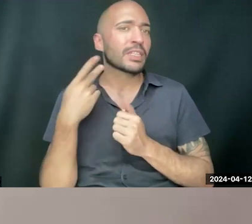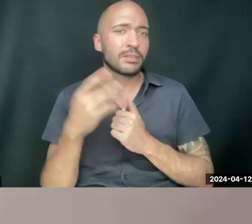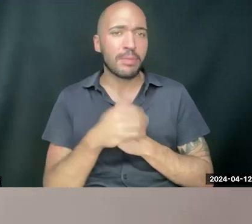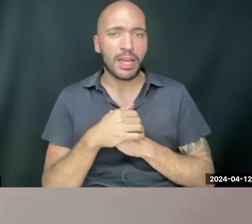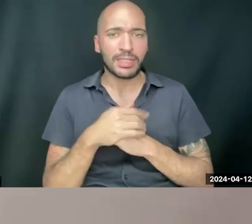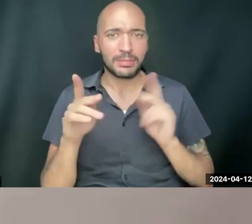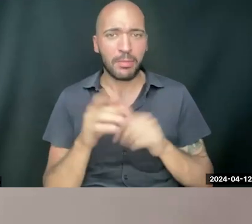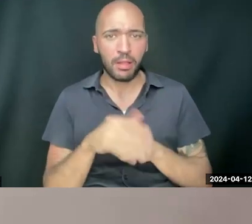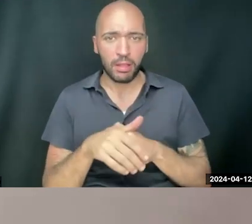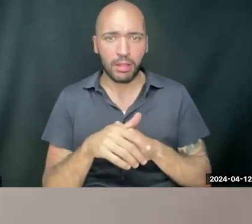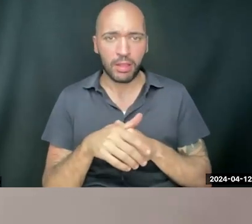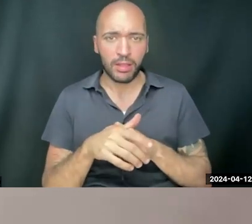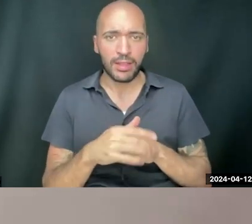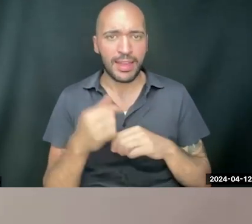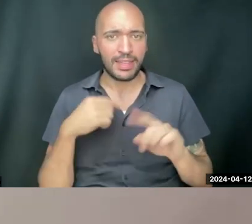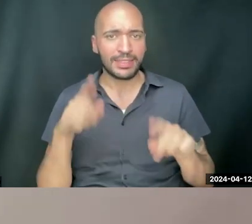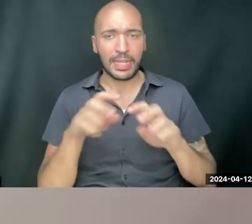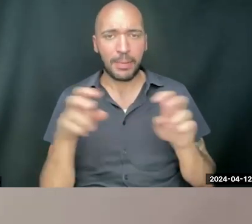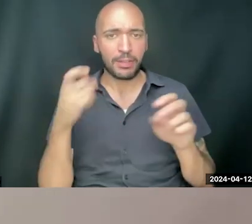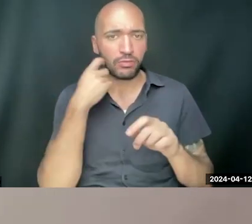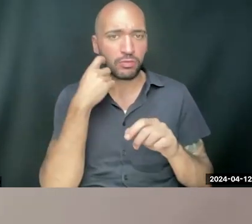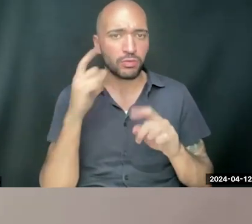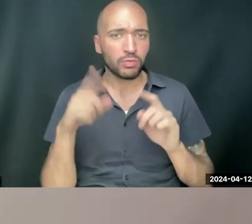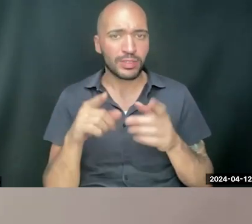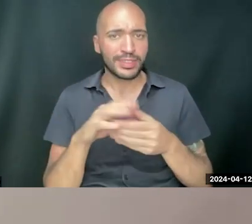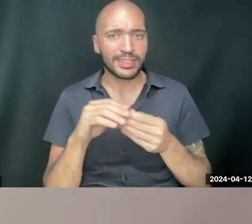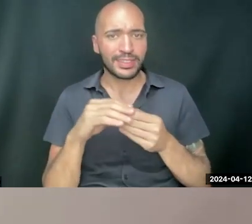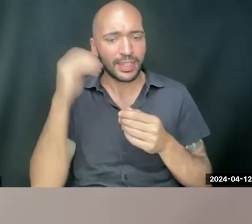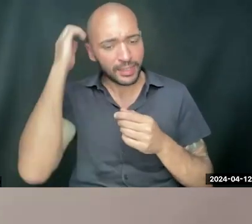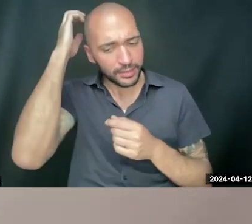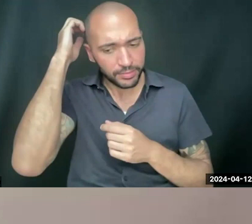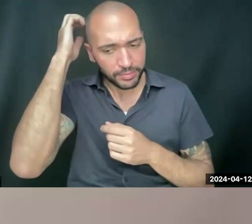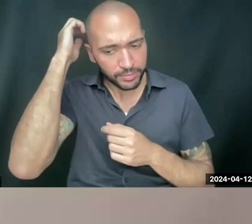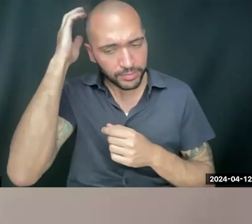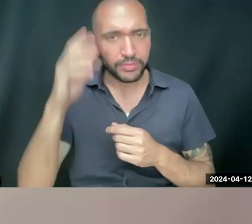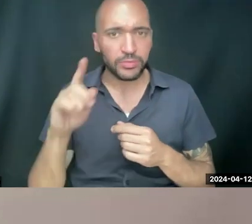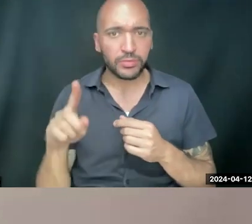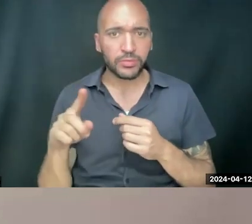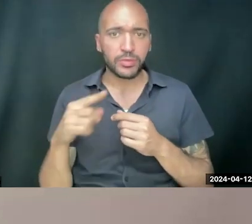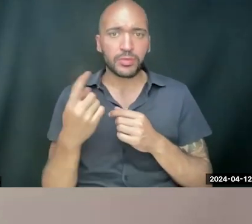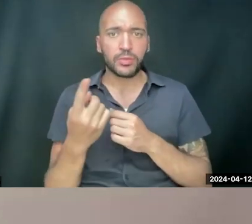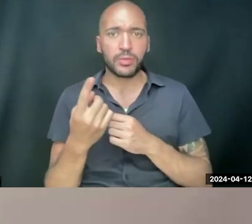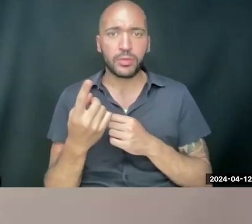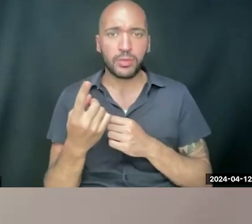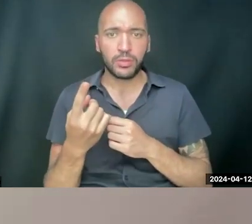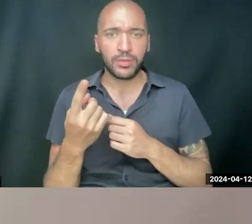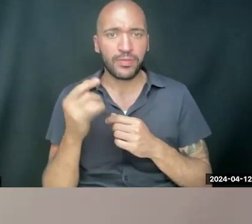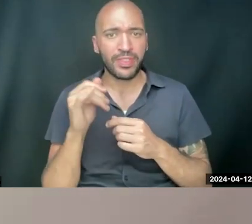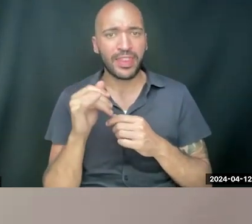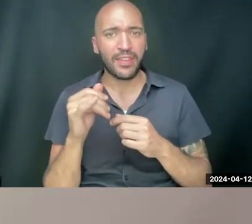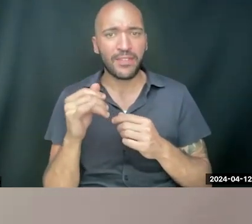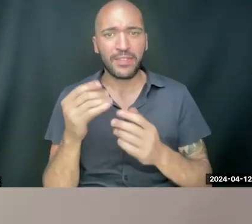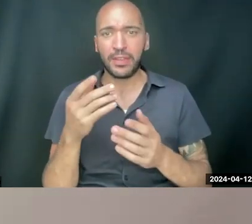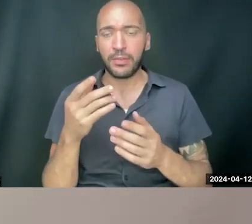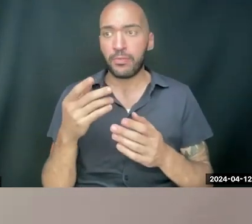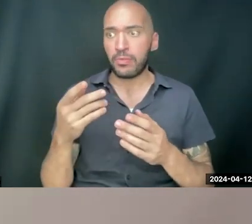people. You know, I attended a panel recently where they said that the only... That the kind of the currency of